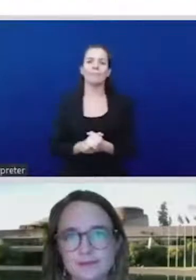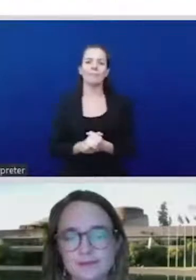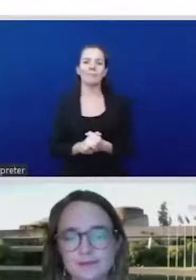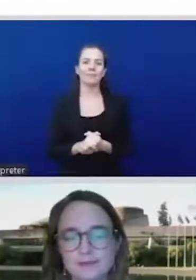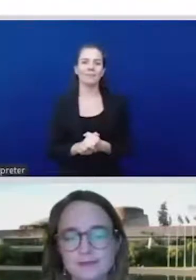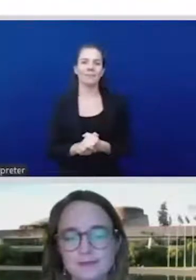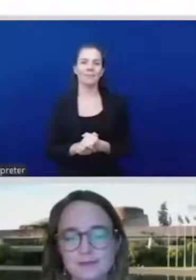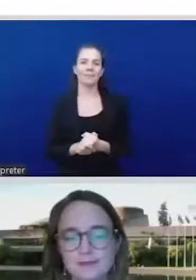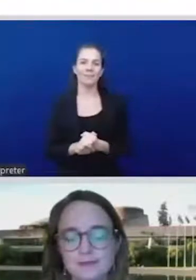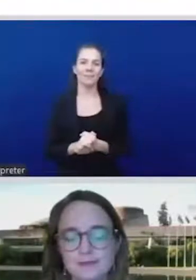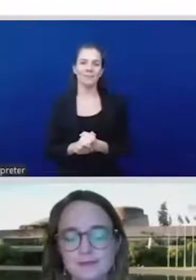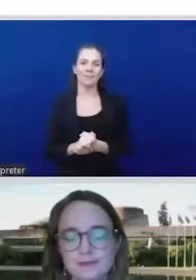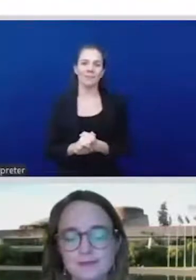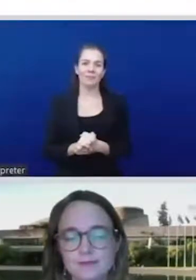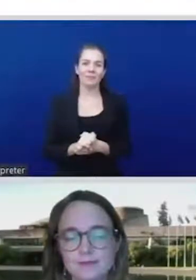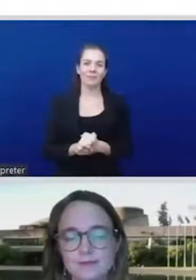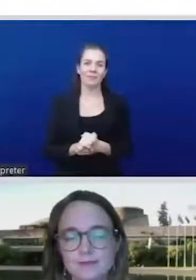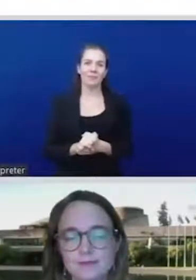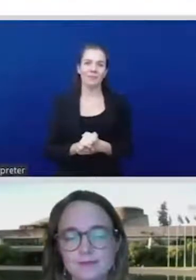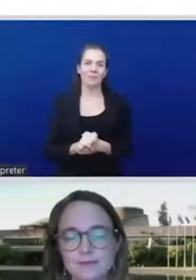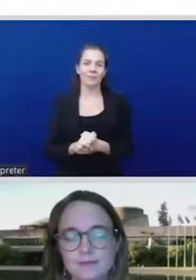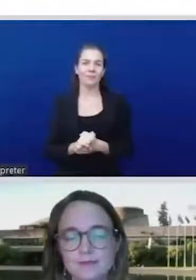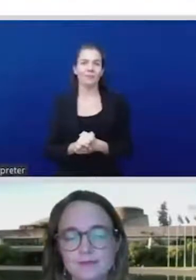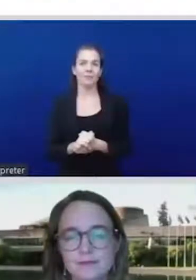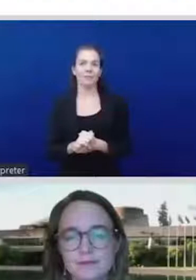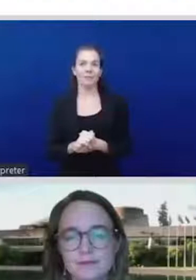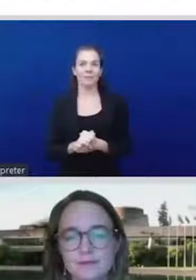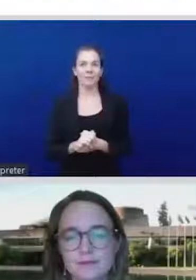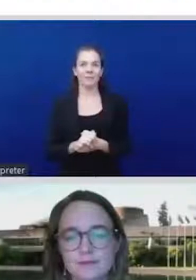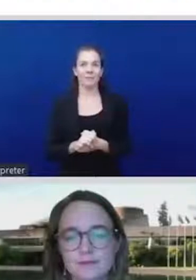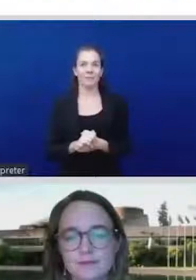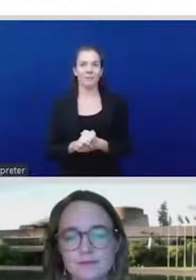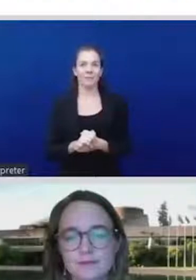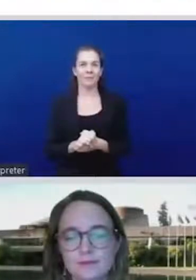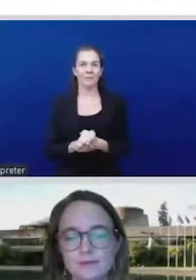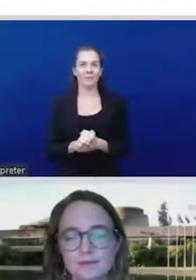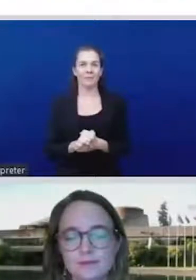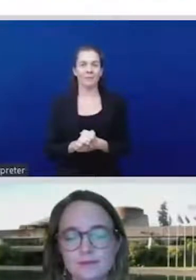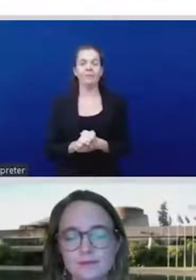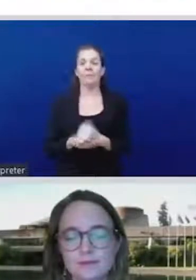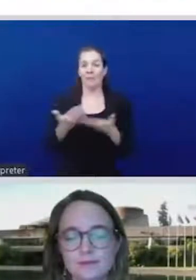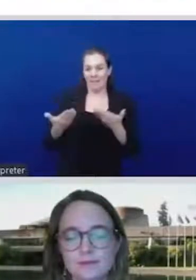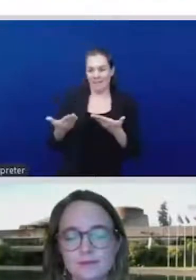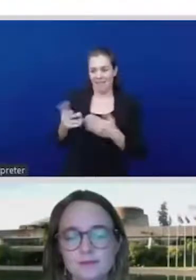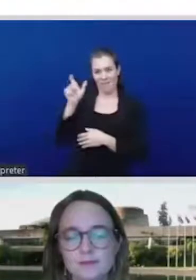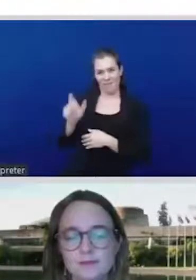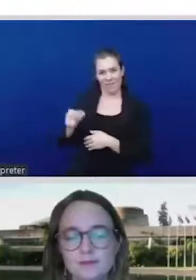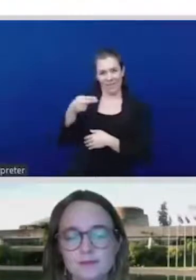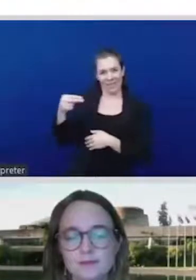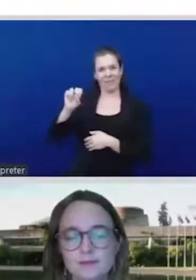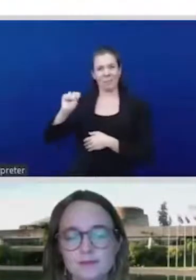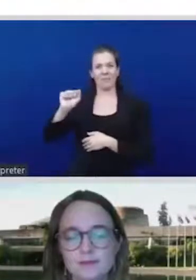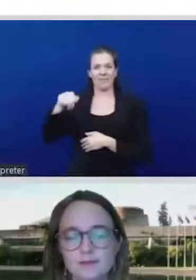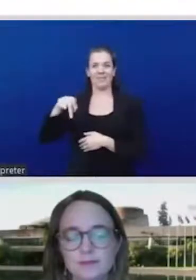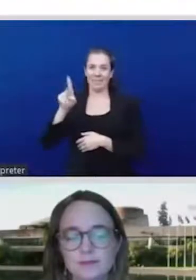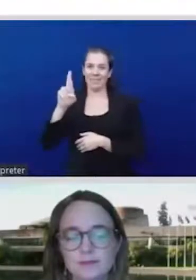Sandra Grammer, if you are, if you can say hello, I think that it's a very